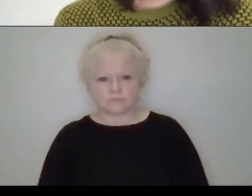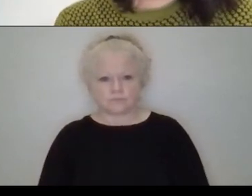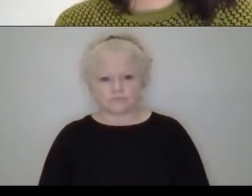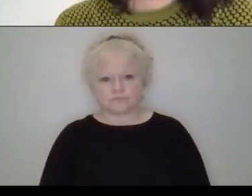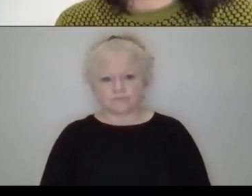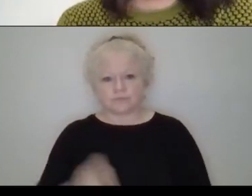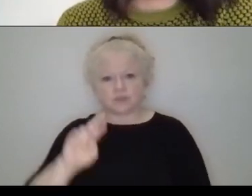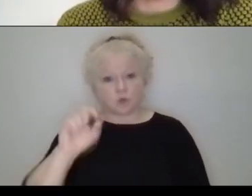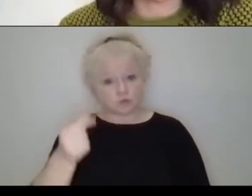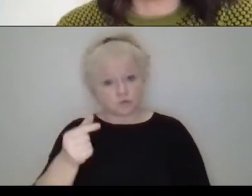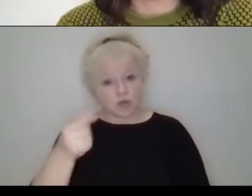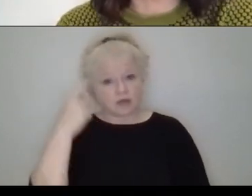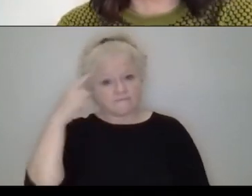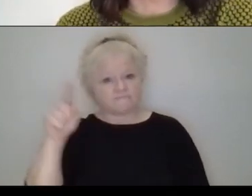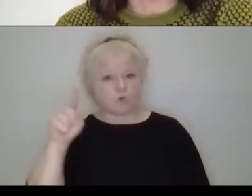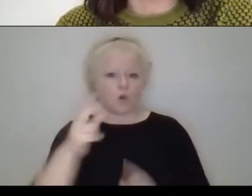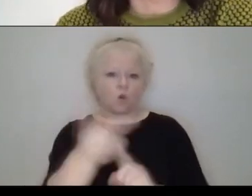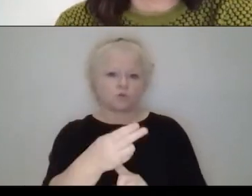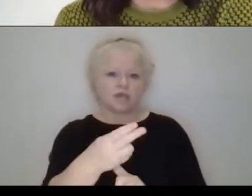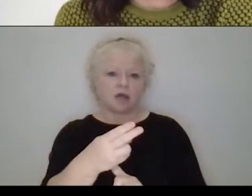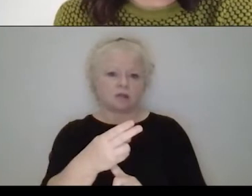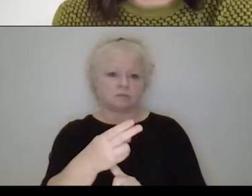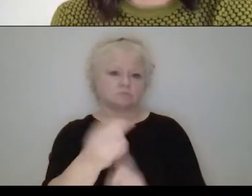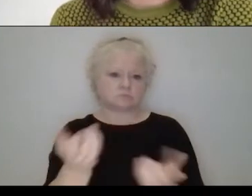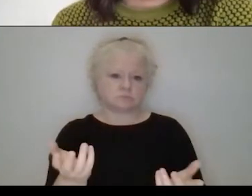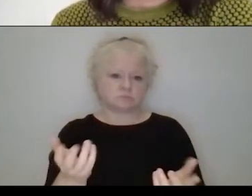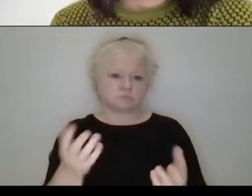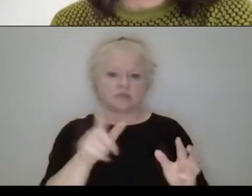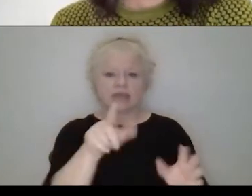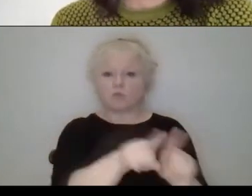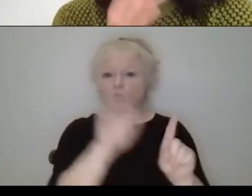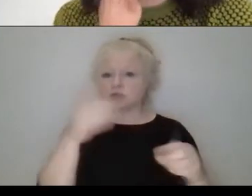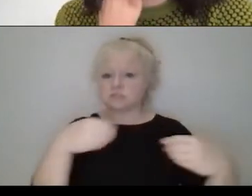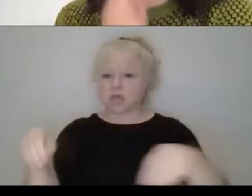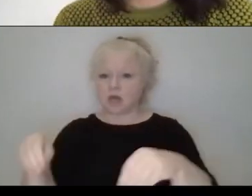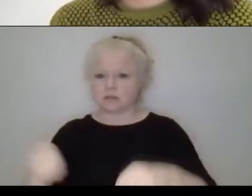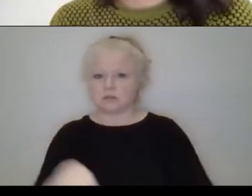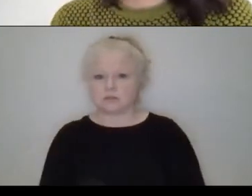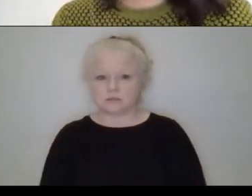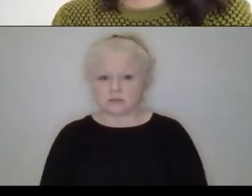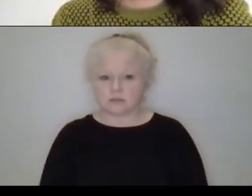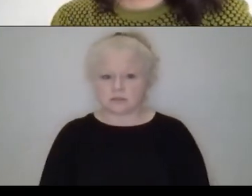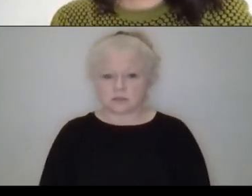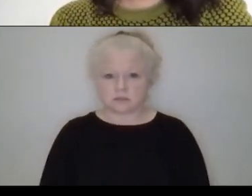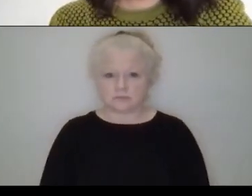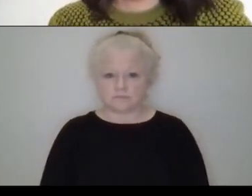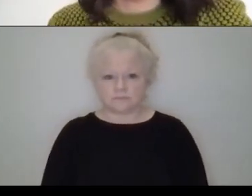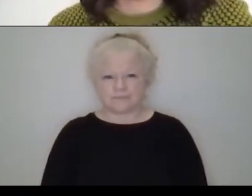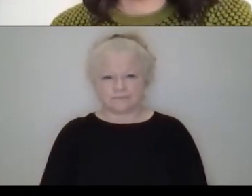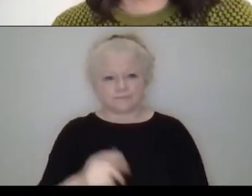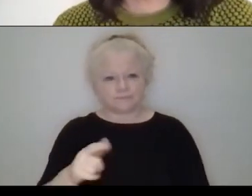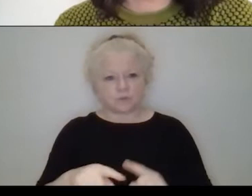for Hotel Esencia, and they also sell them. But I mean, we really enjoy to collaborate with